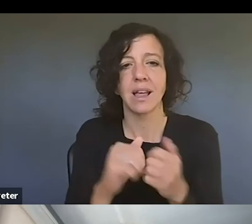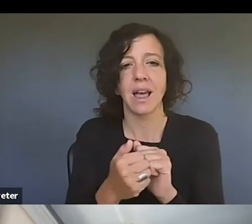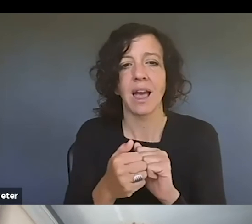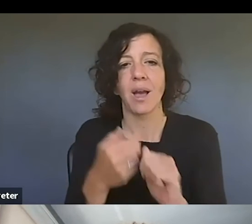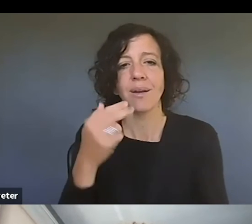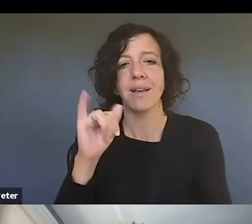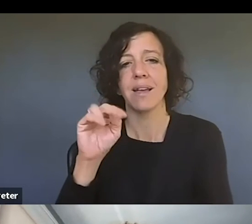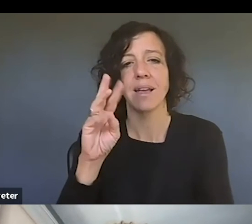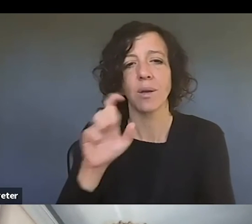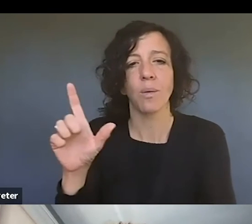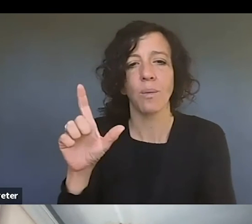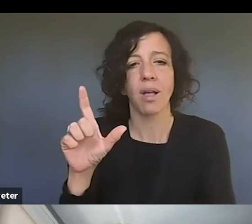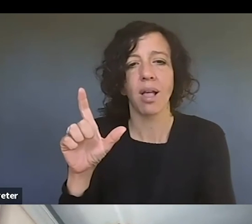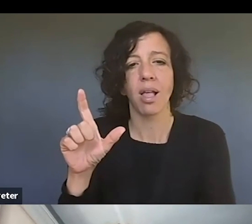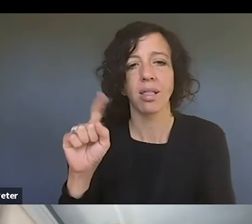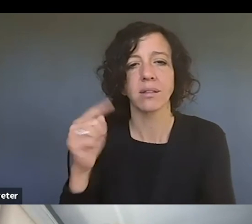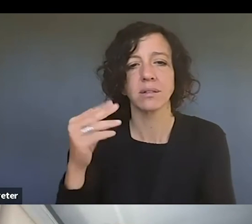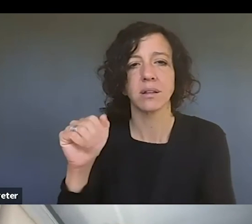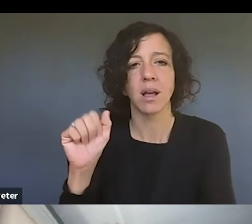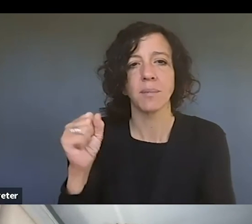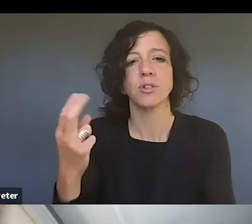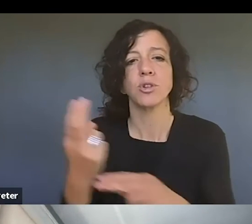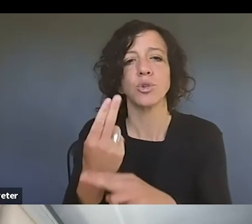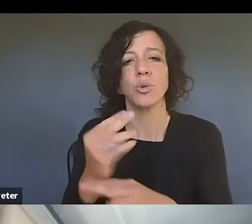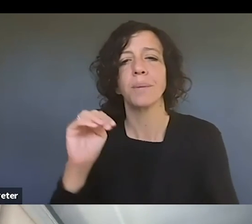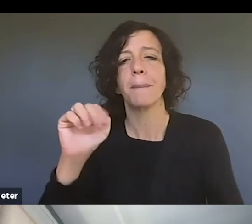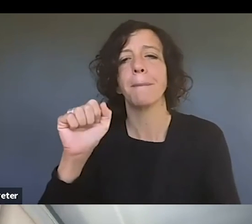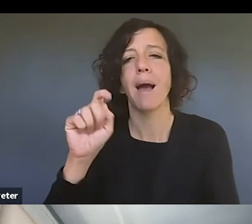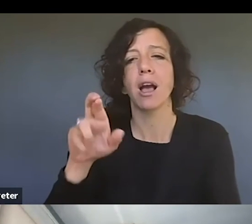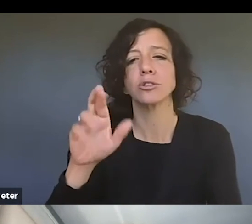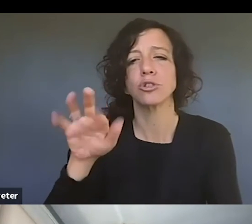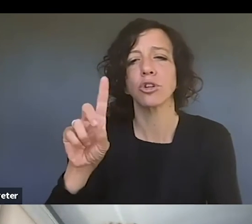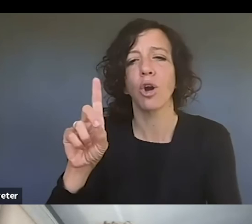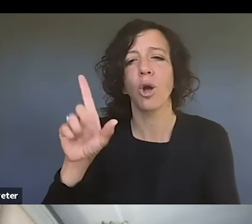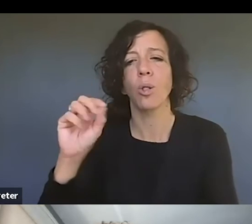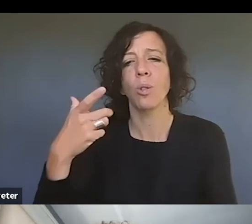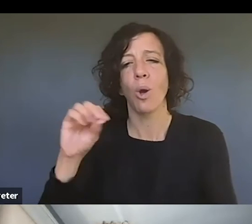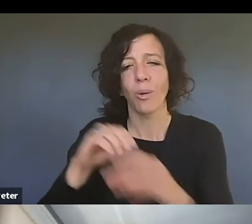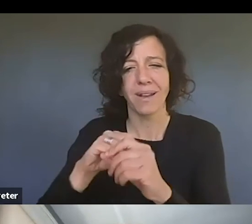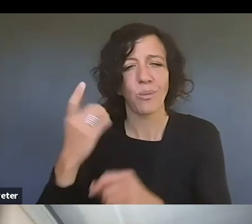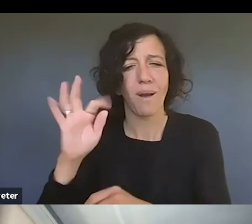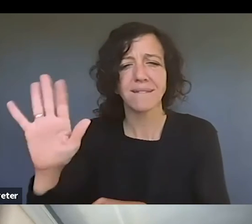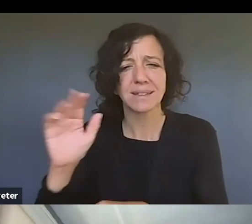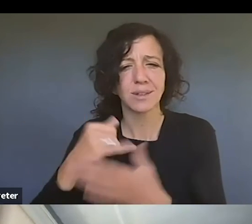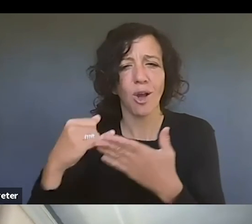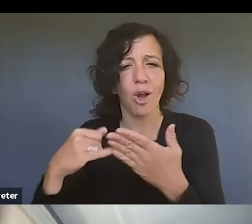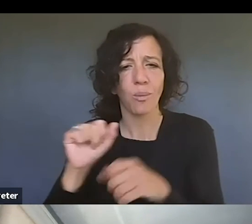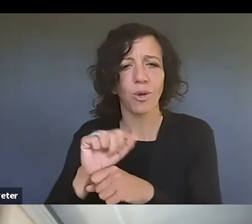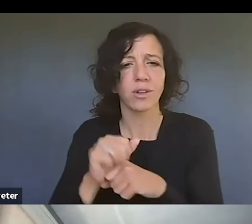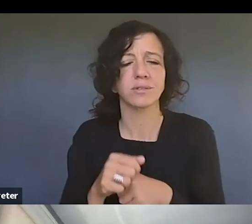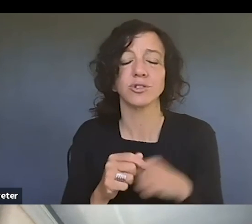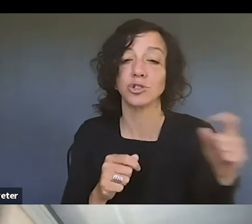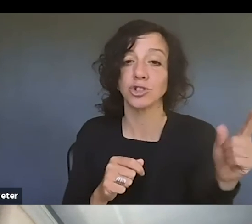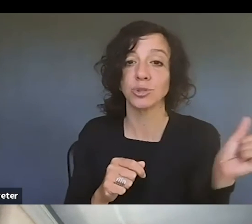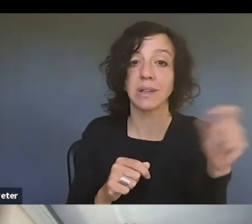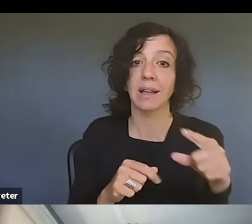the MasterCard logo, um, in one of his works. Um, and she was asking, you know, how does that